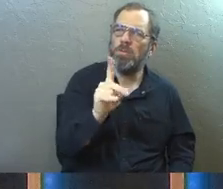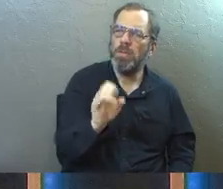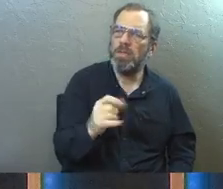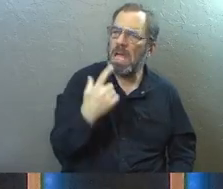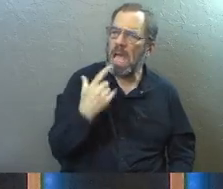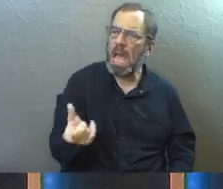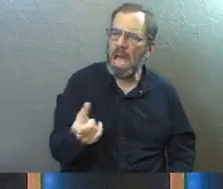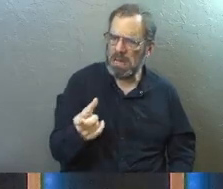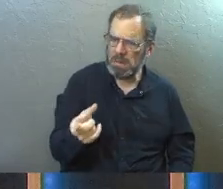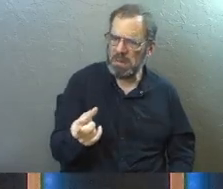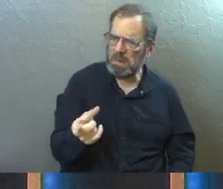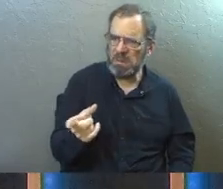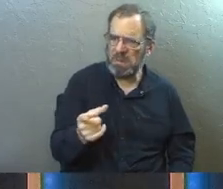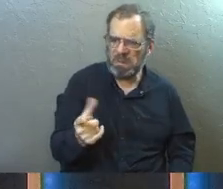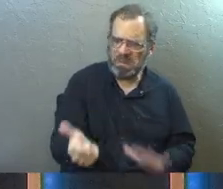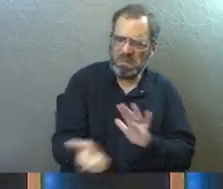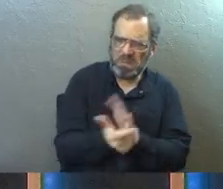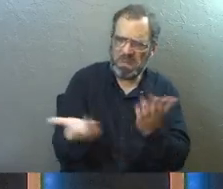said, you're not welcome in this church.